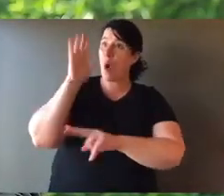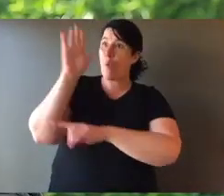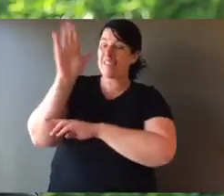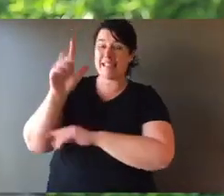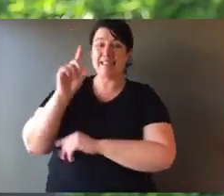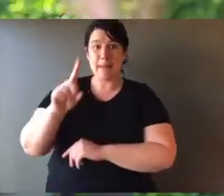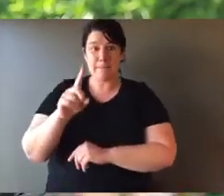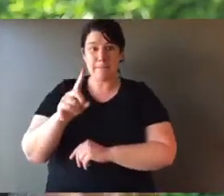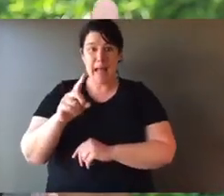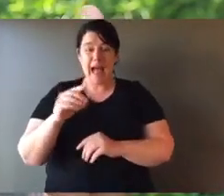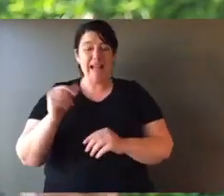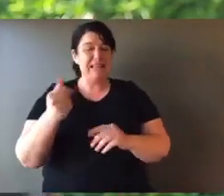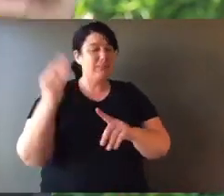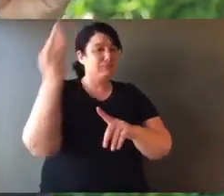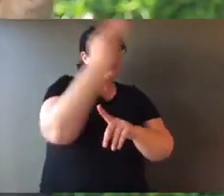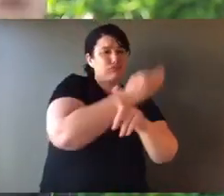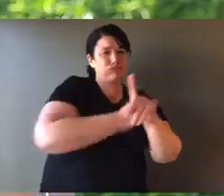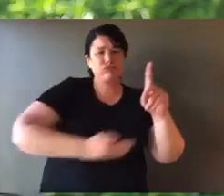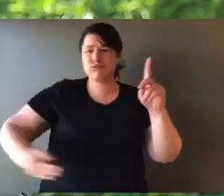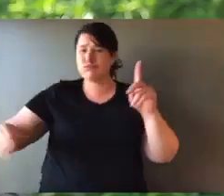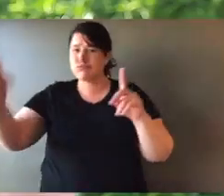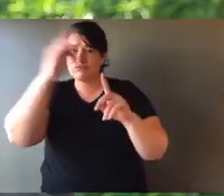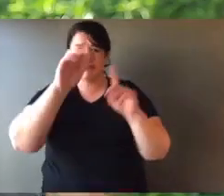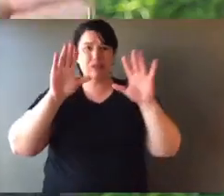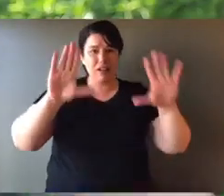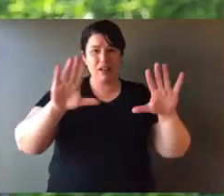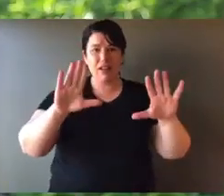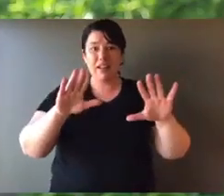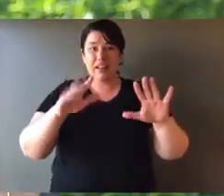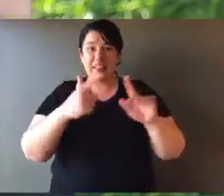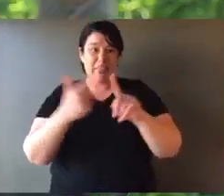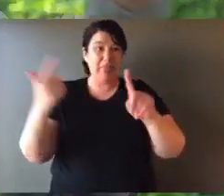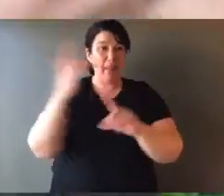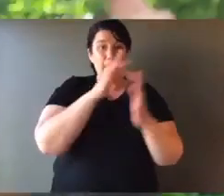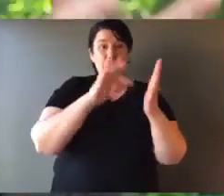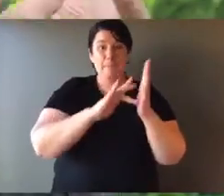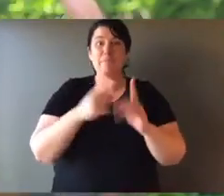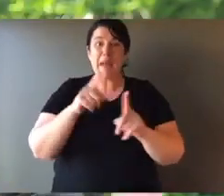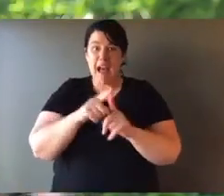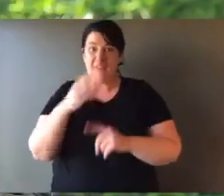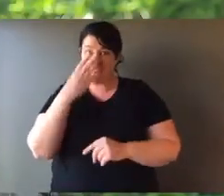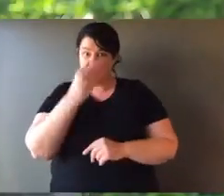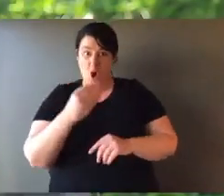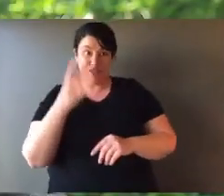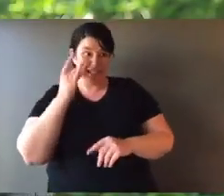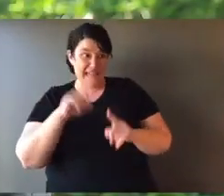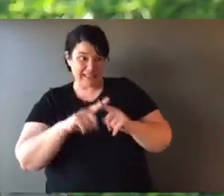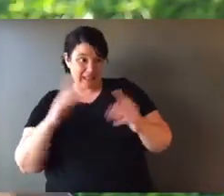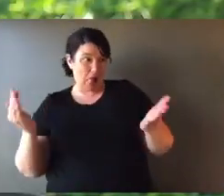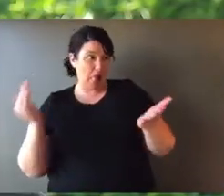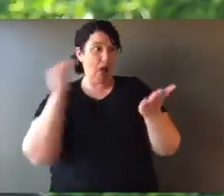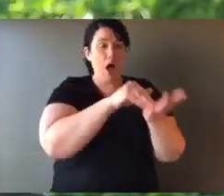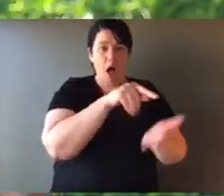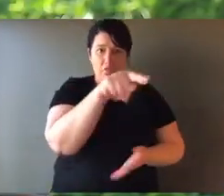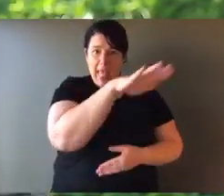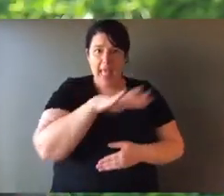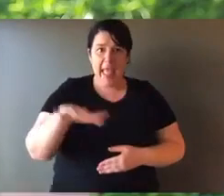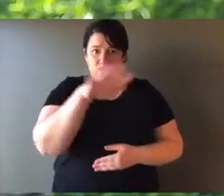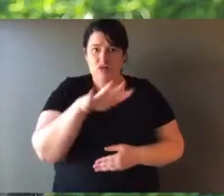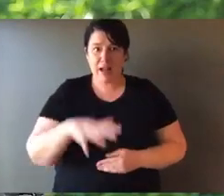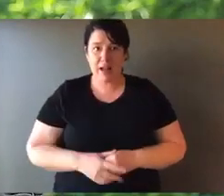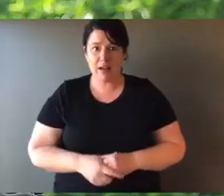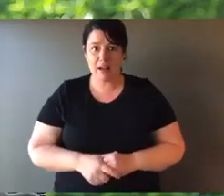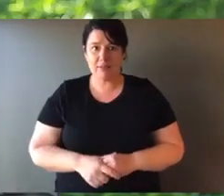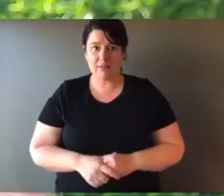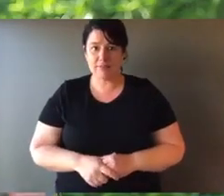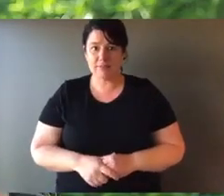is rugged. It really is remote. But even in the furthest, untouched stretches of Australia, it's still invaded by feral pests like the fox